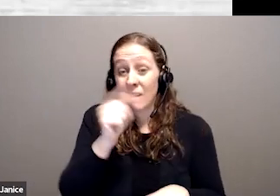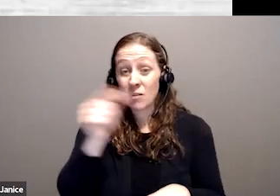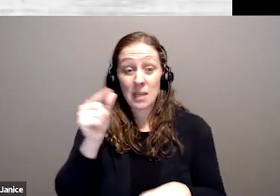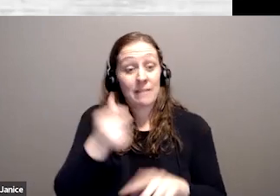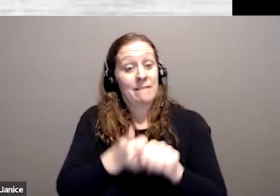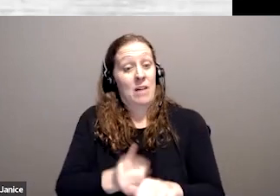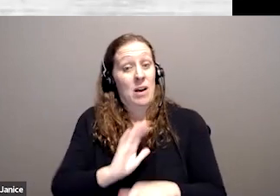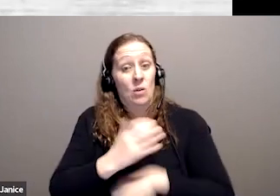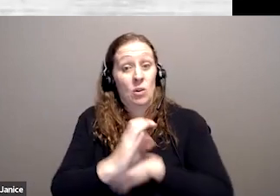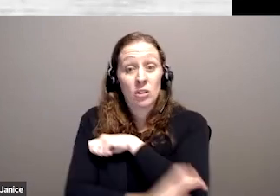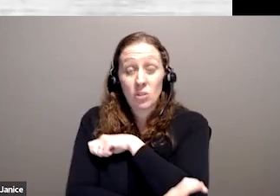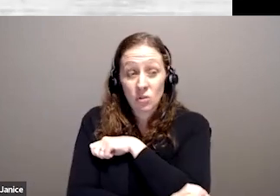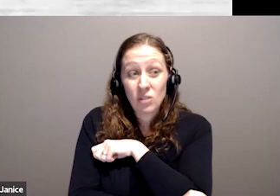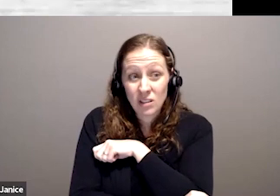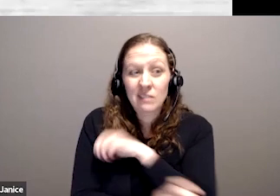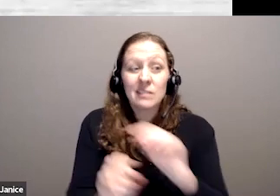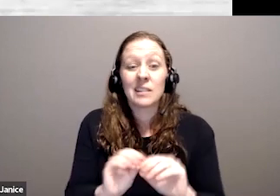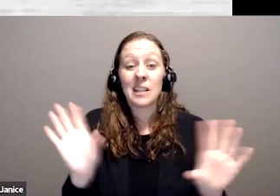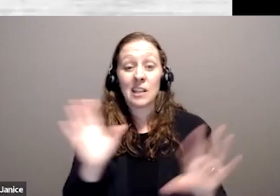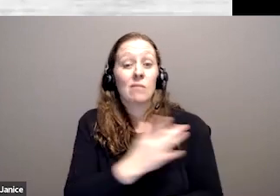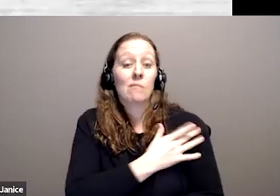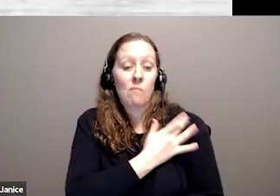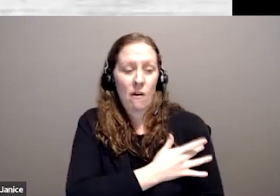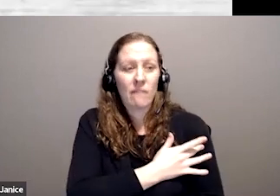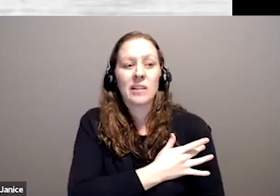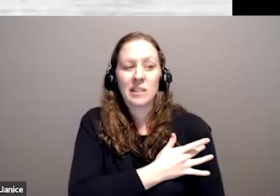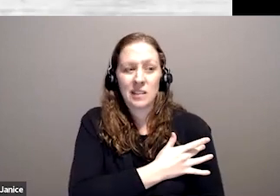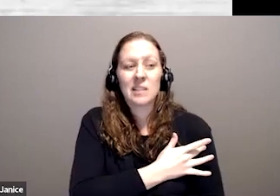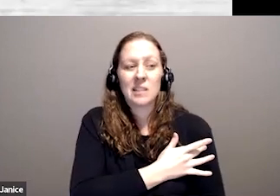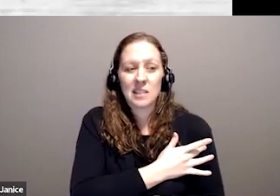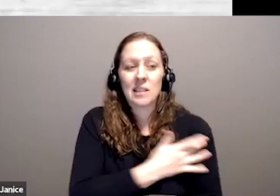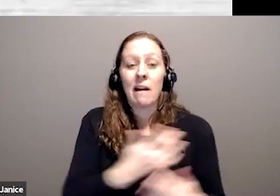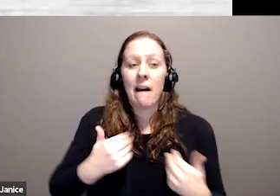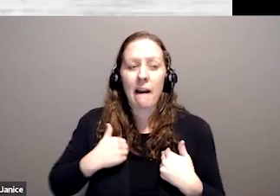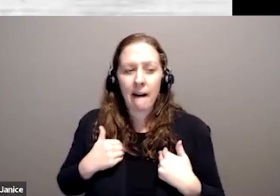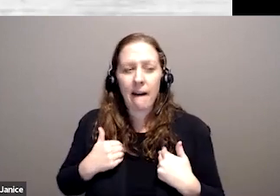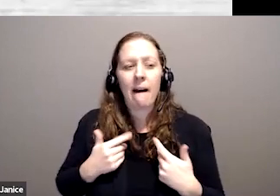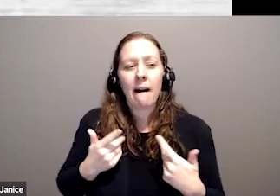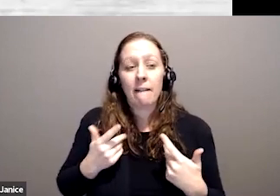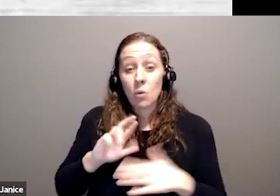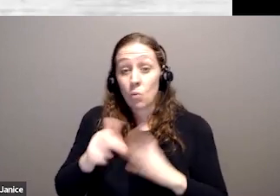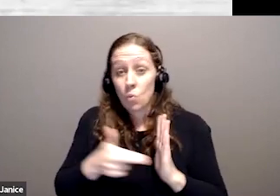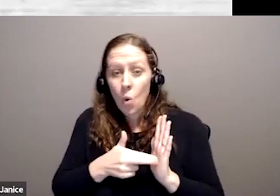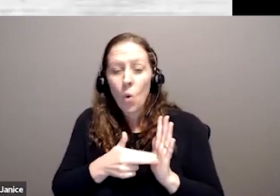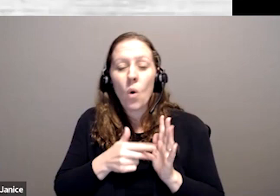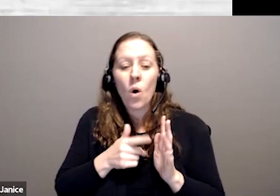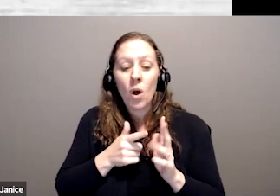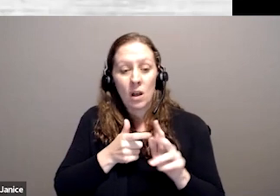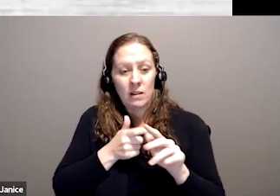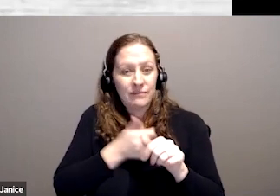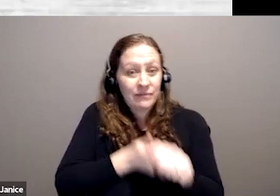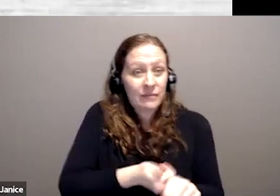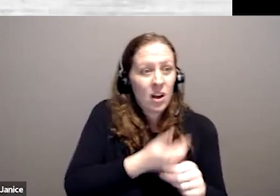it's clear that the province have enumerated and non-enumerated roles here. And in